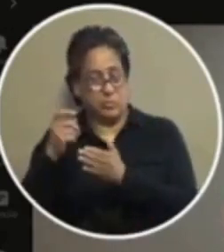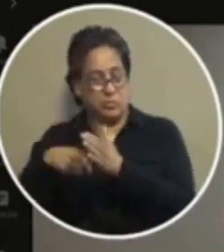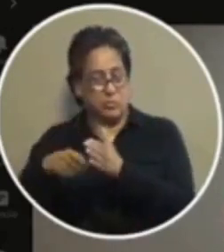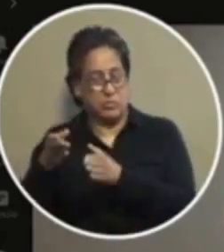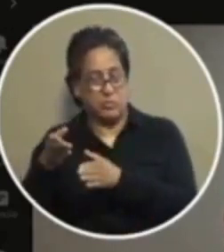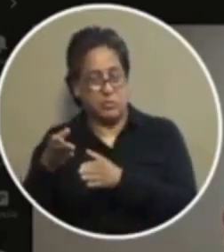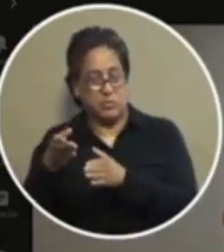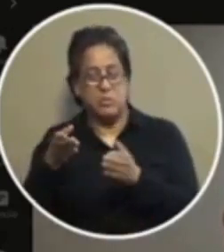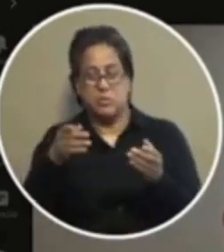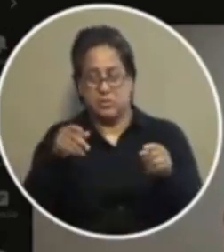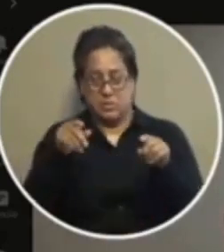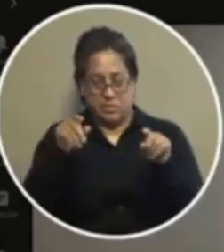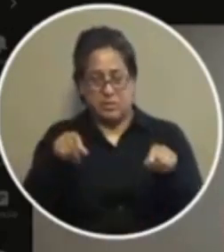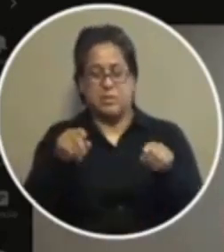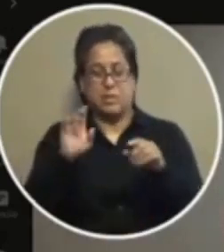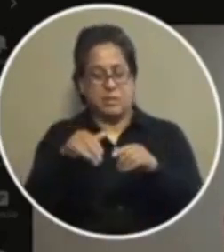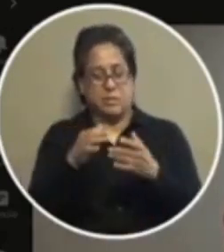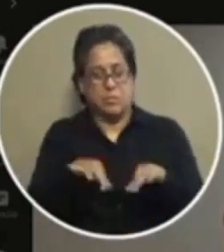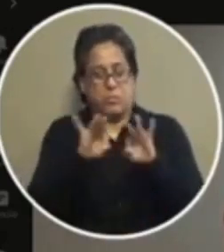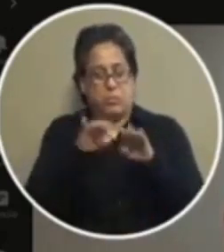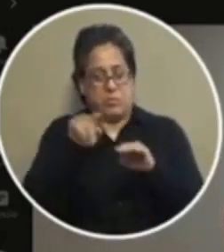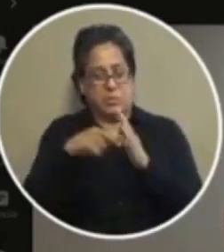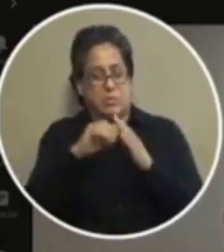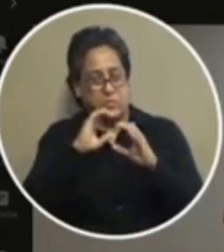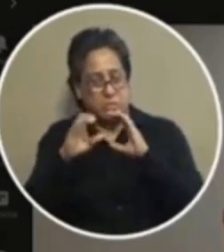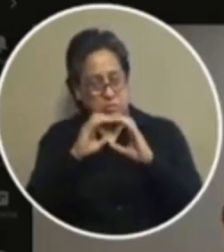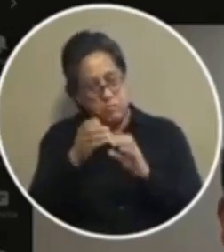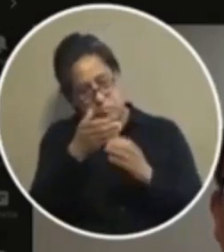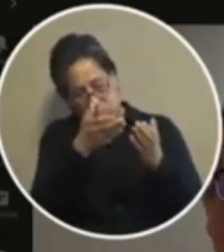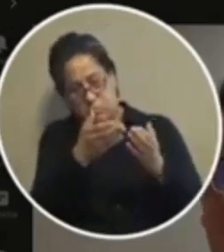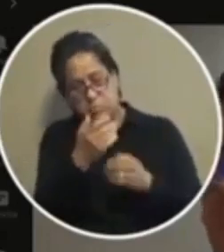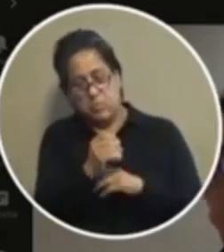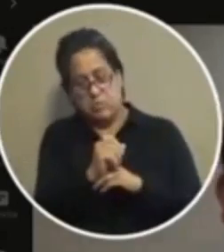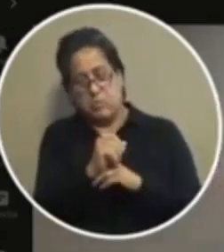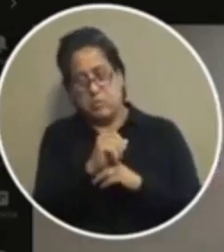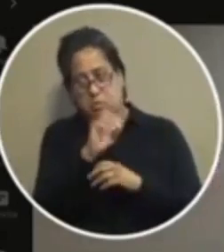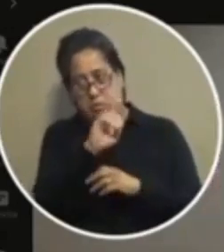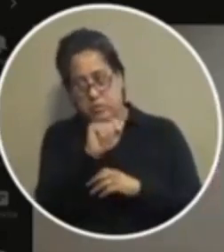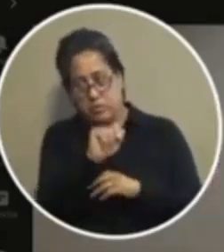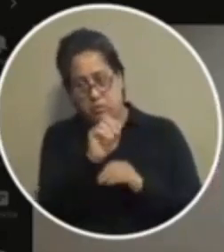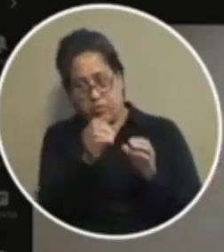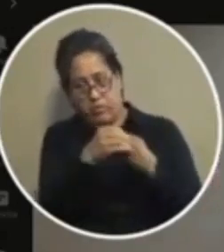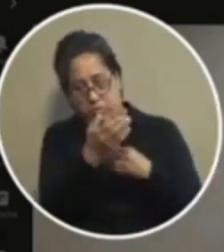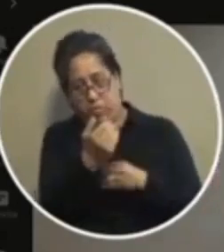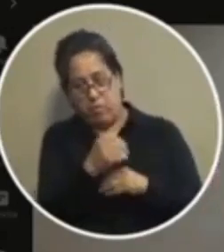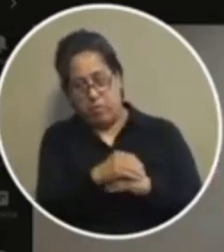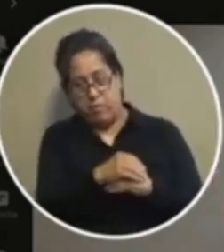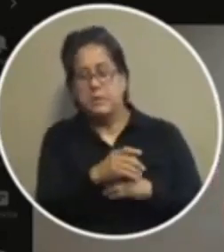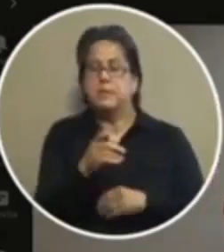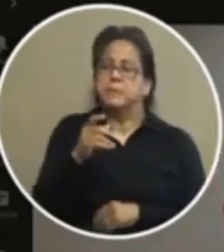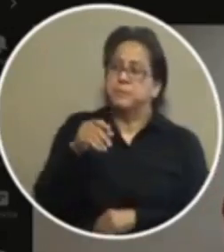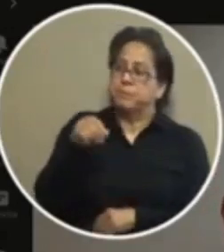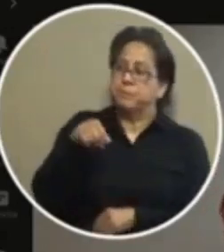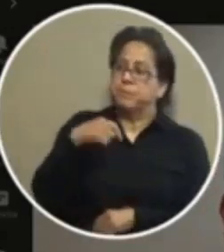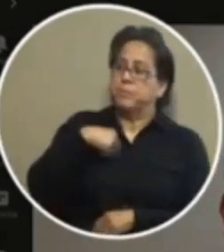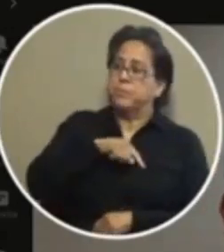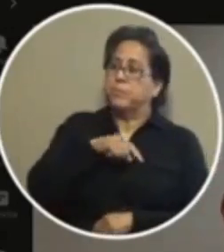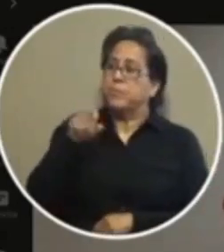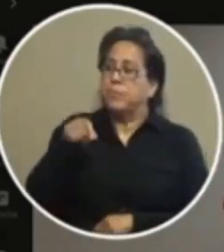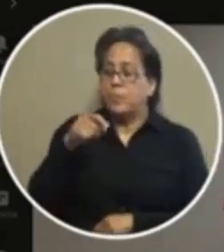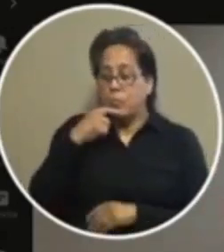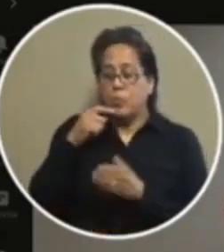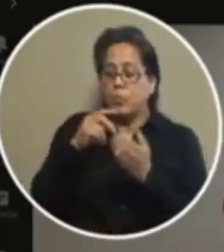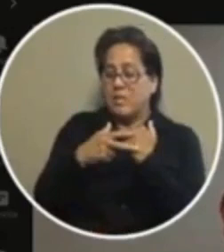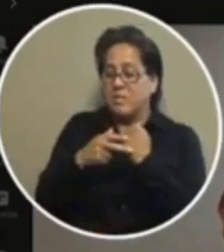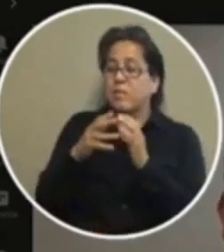that's germane to the conversation so i'm sorry sir keep you were asking i would just tell you we have we have saved an inordinate amount of